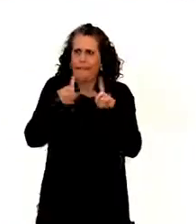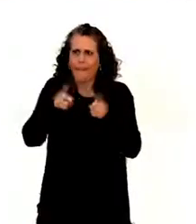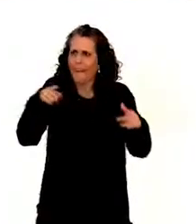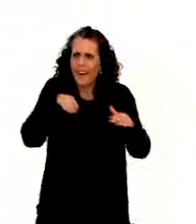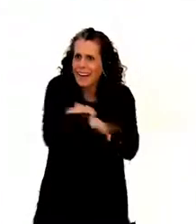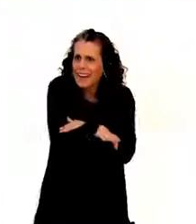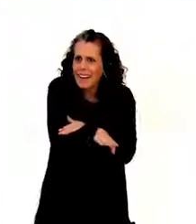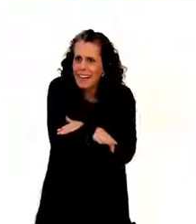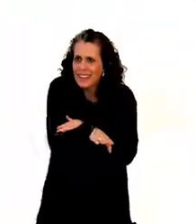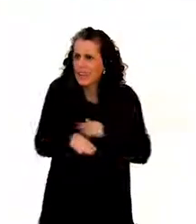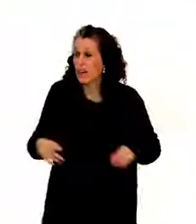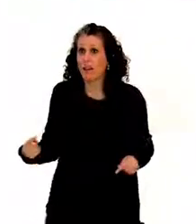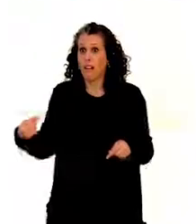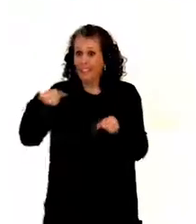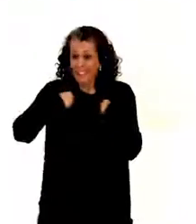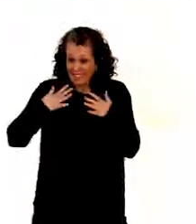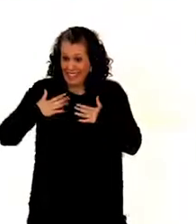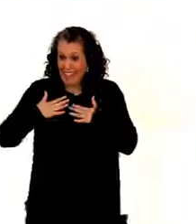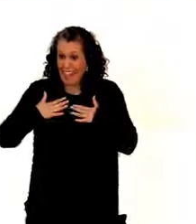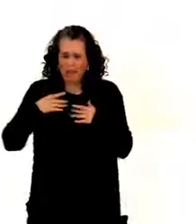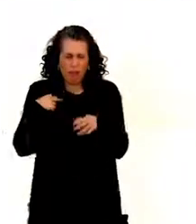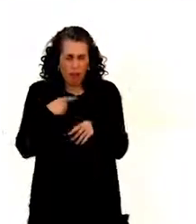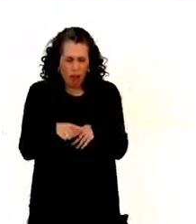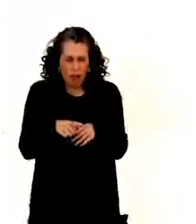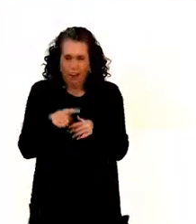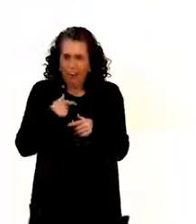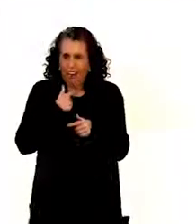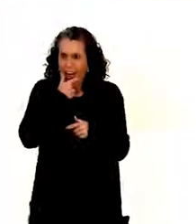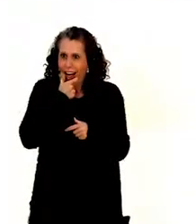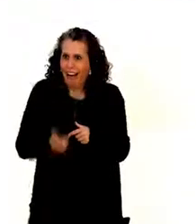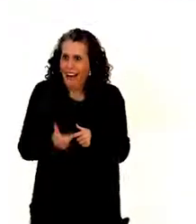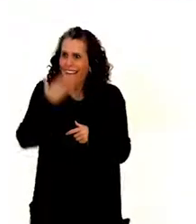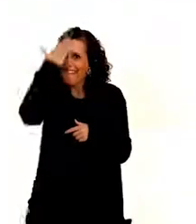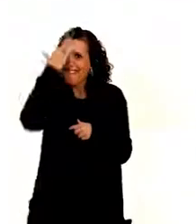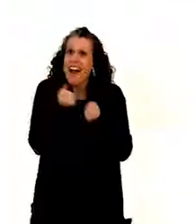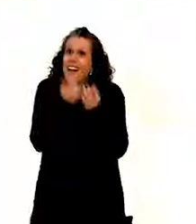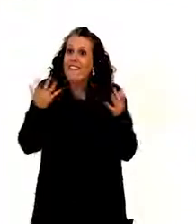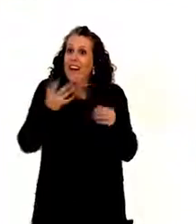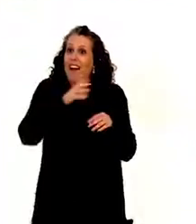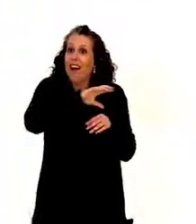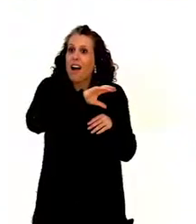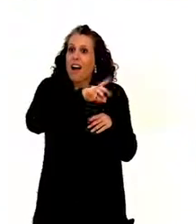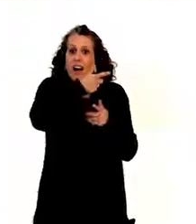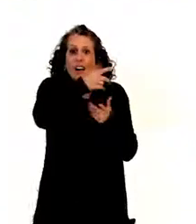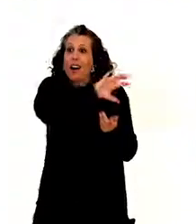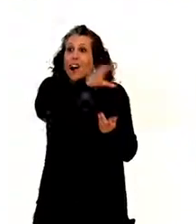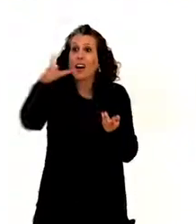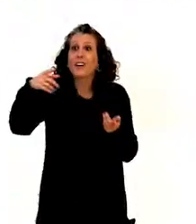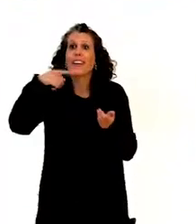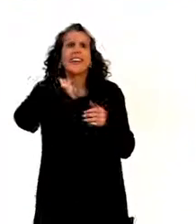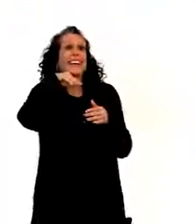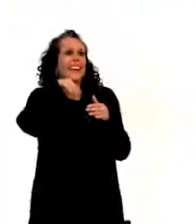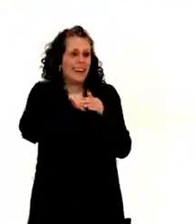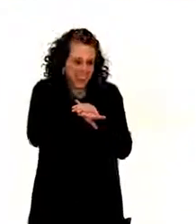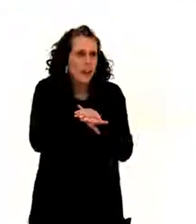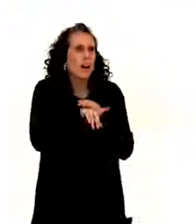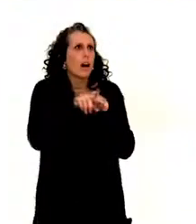was always absolutely amazed at the fact that in some countries you have, like, a rehabilitation center spa, which is all in